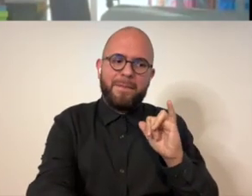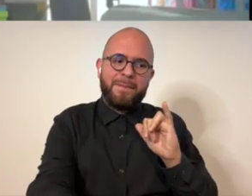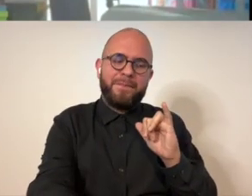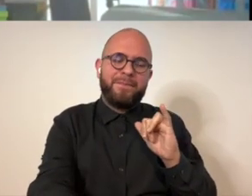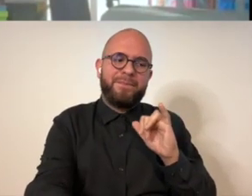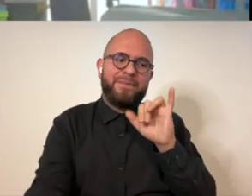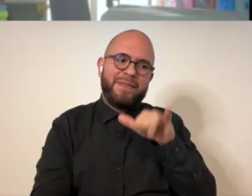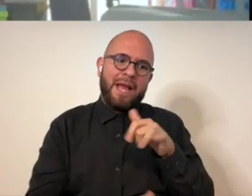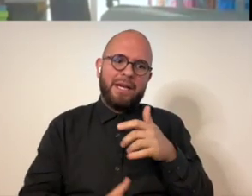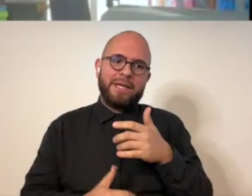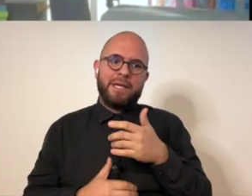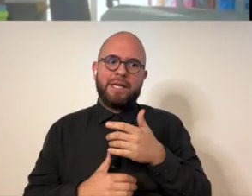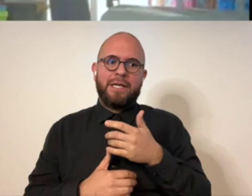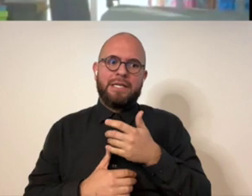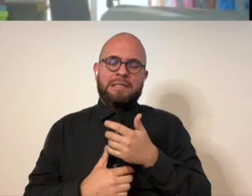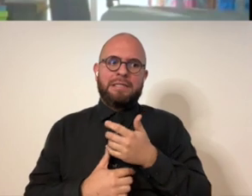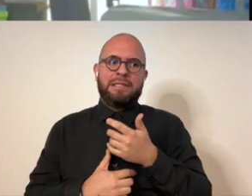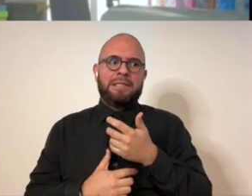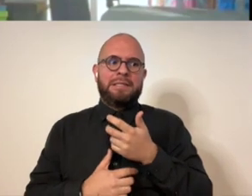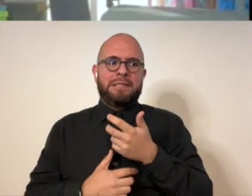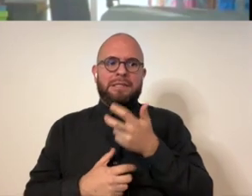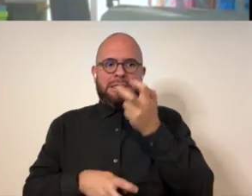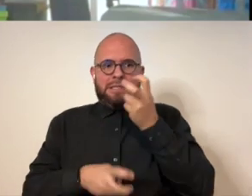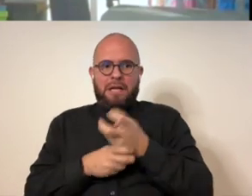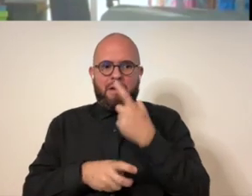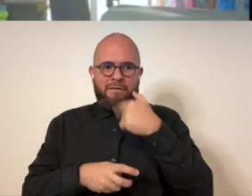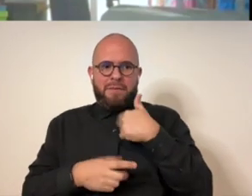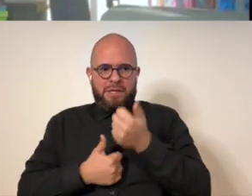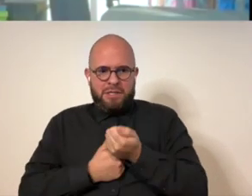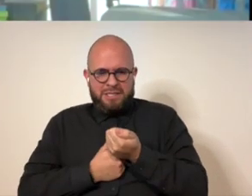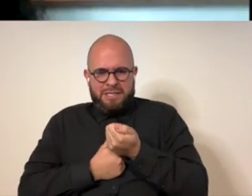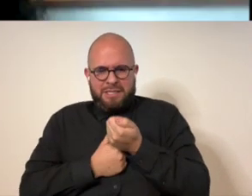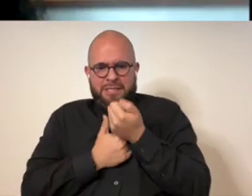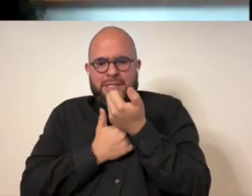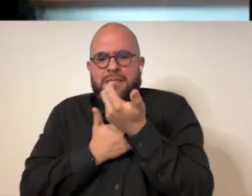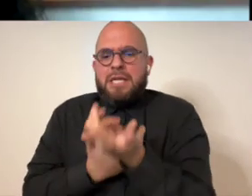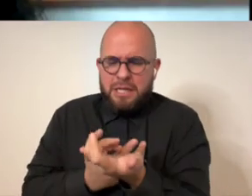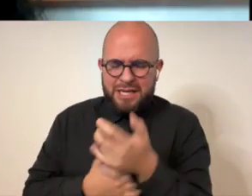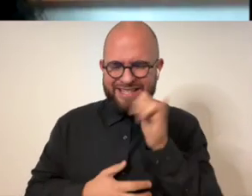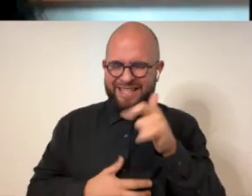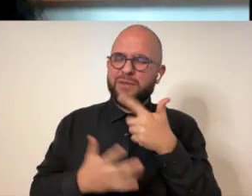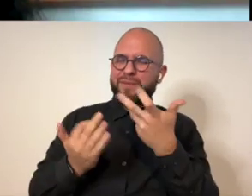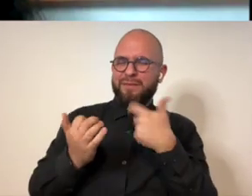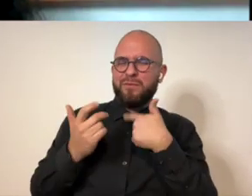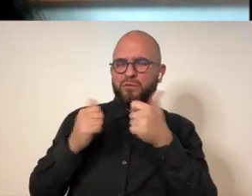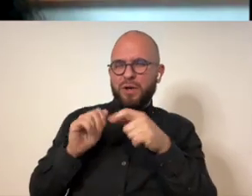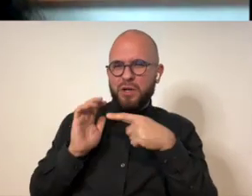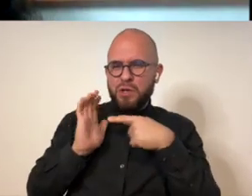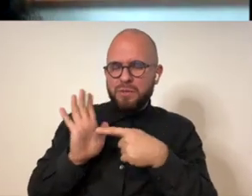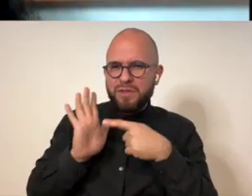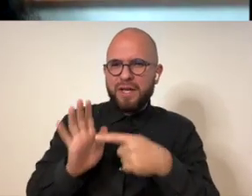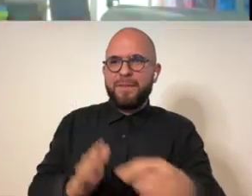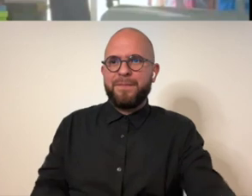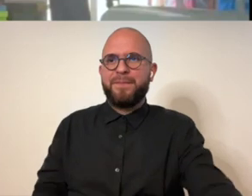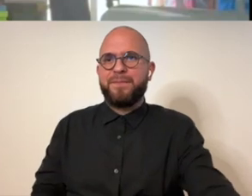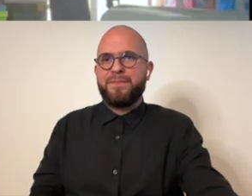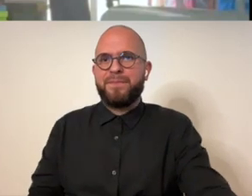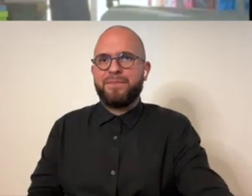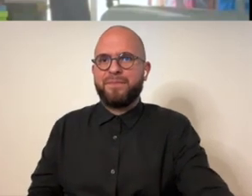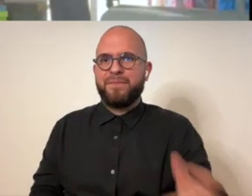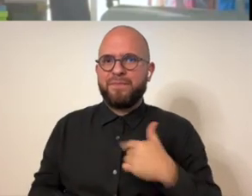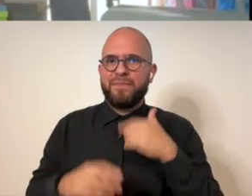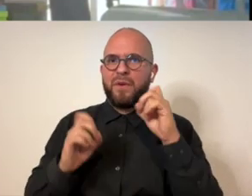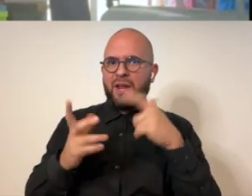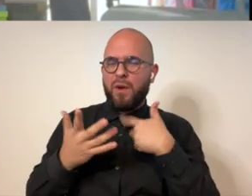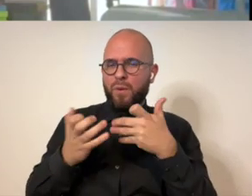choice because it's like emotional burden of sharing something that is hard to discuss that's what i'm trying to represent nice